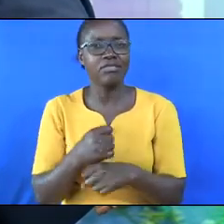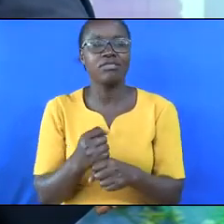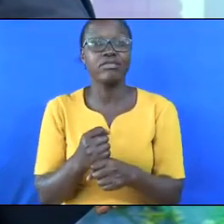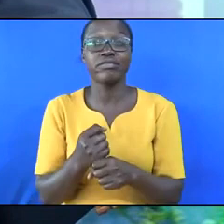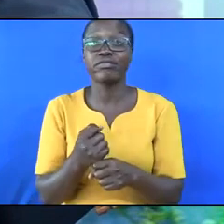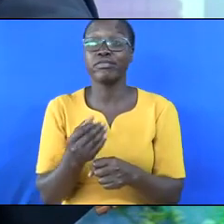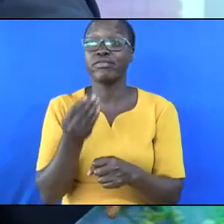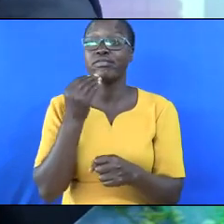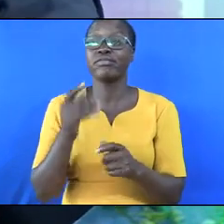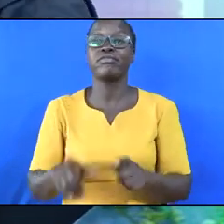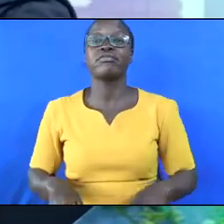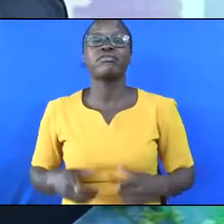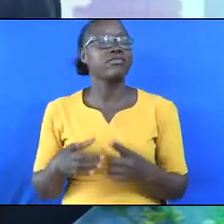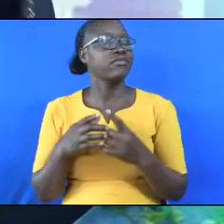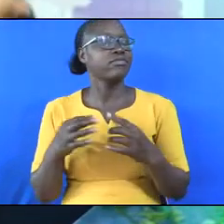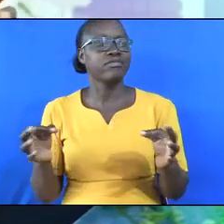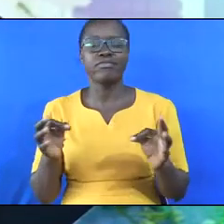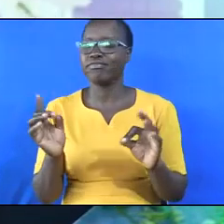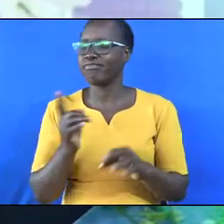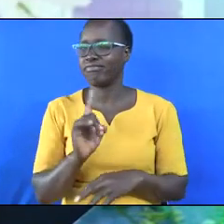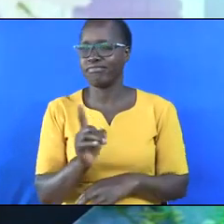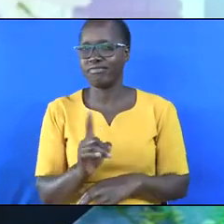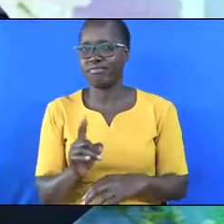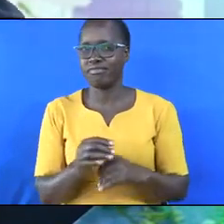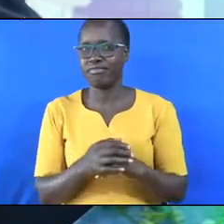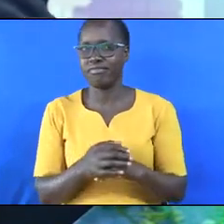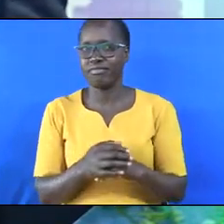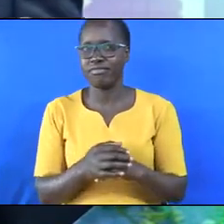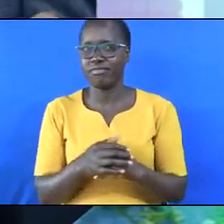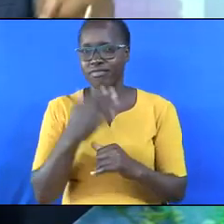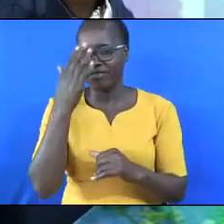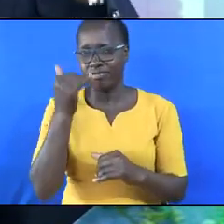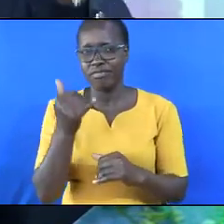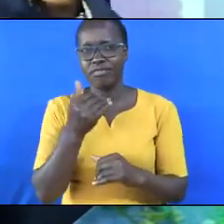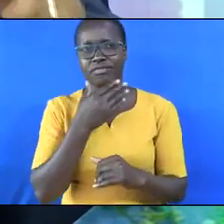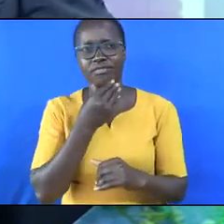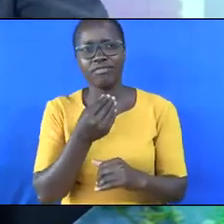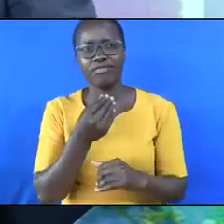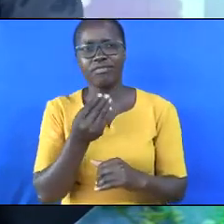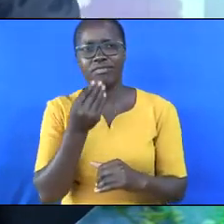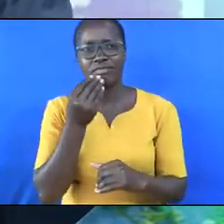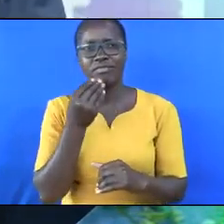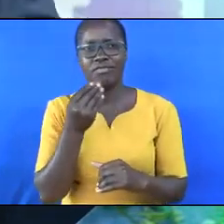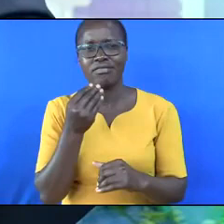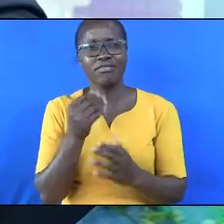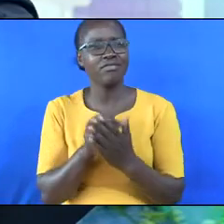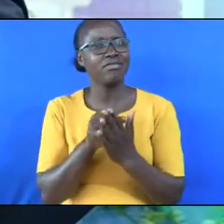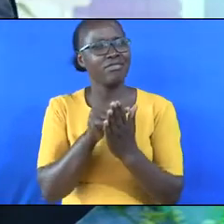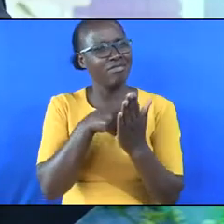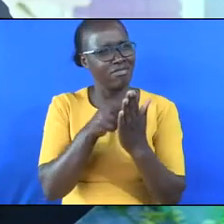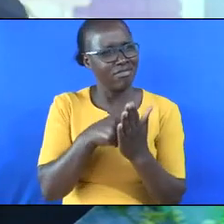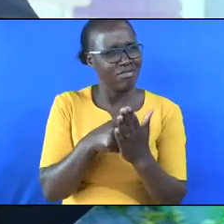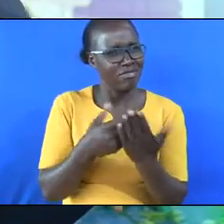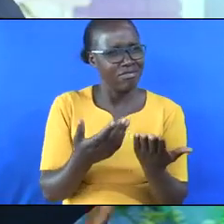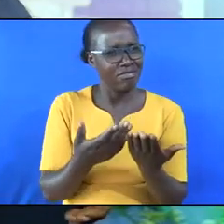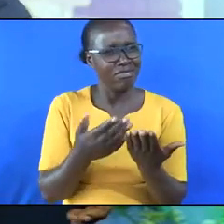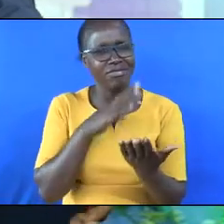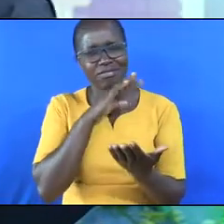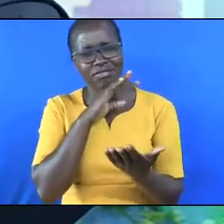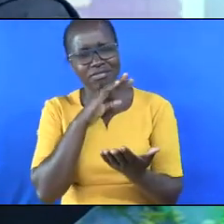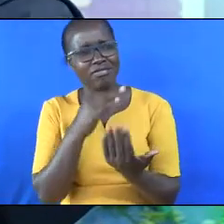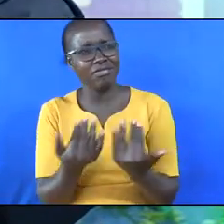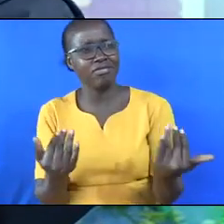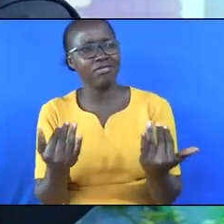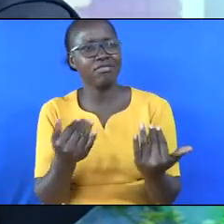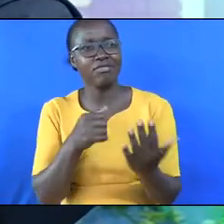clean. The reason why you have so much garbage on earth is because man is eating the scavengers. The Bible